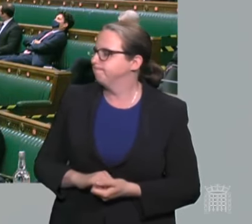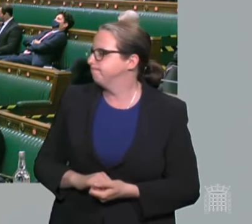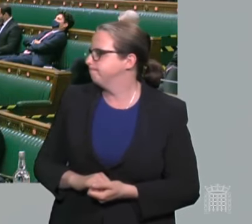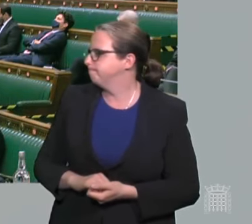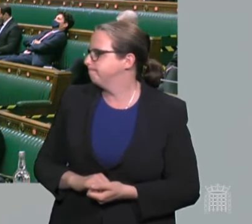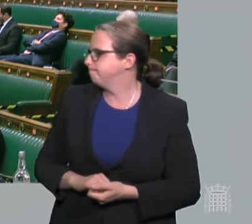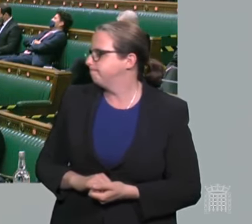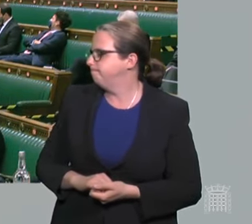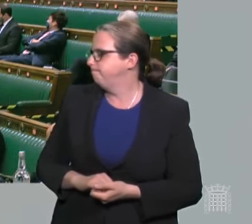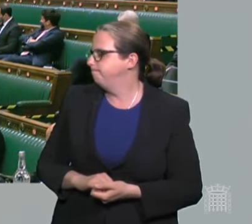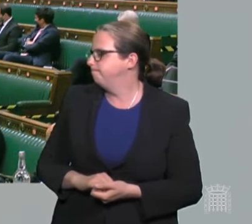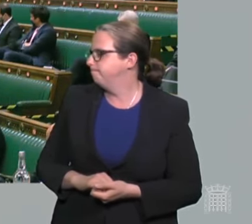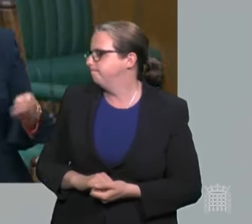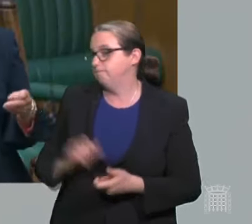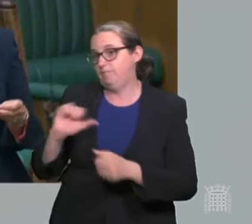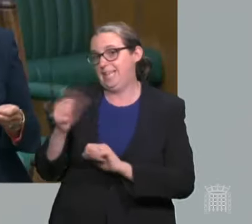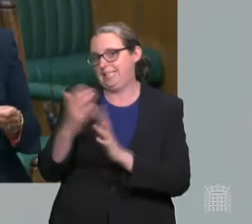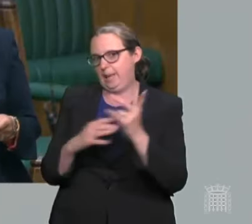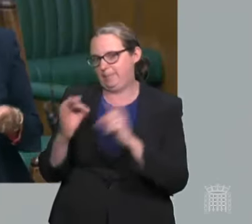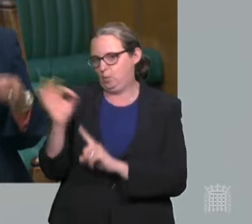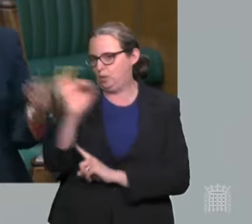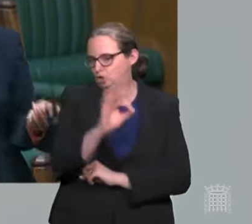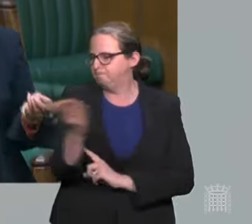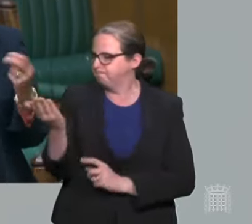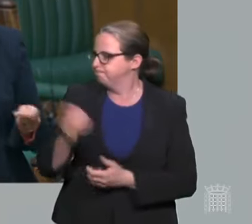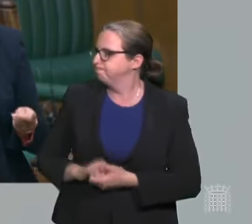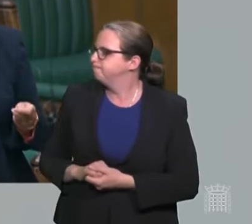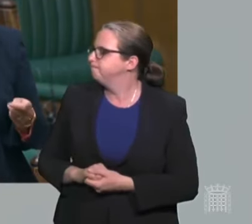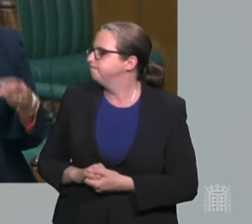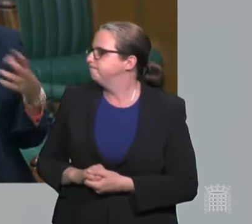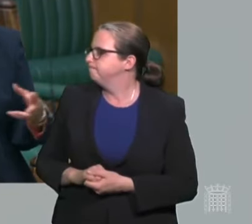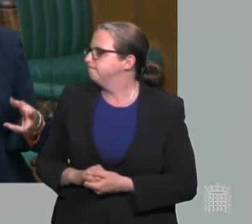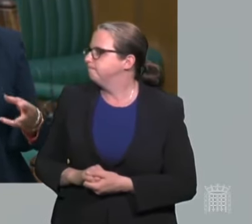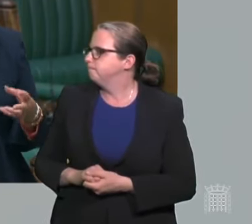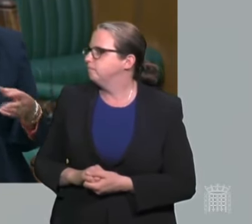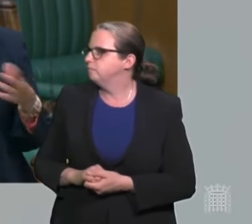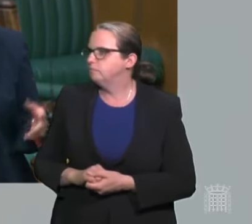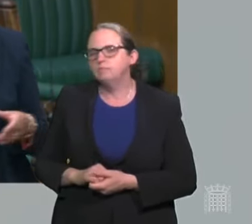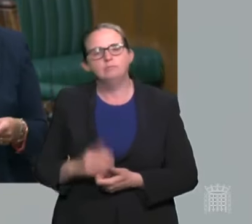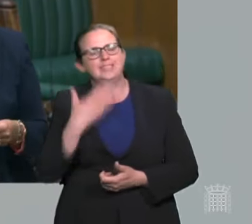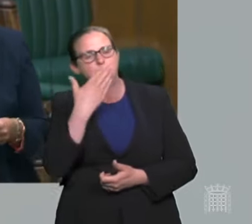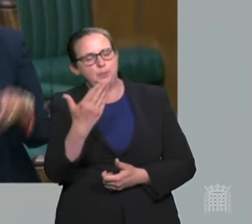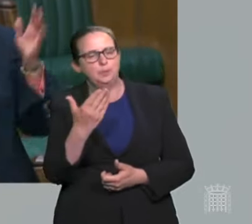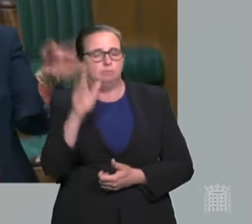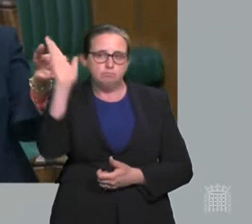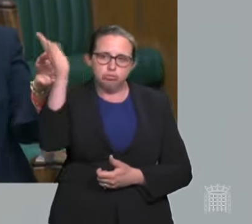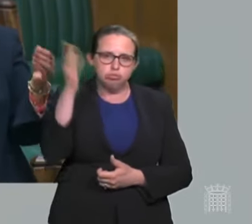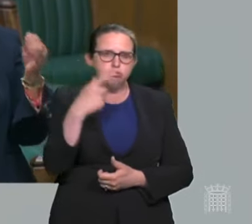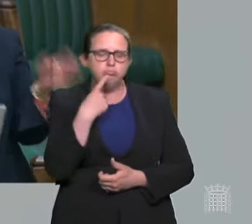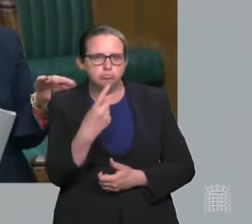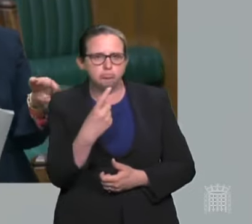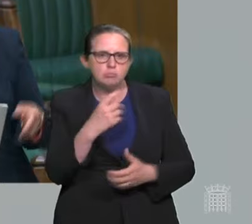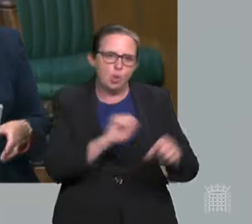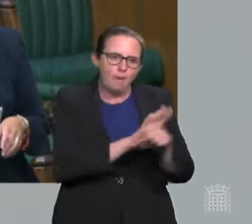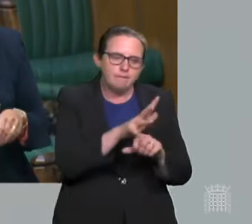significant and welcome that the link between cases and hospitalisation does seem to be broken by the vaccines. I'd like to echo